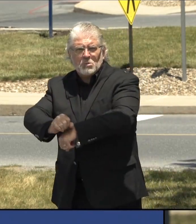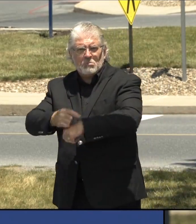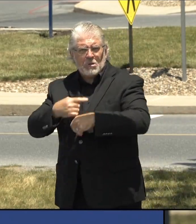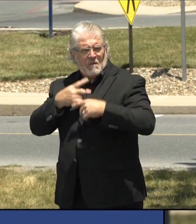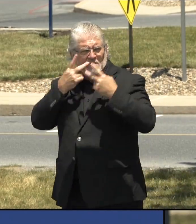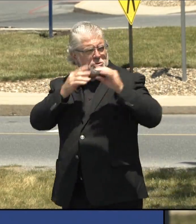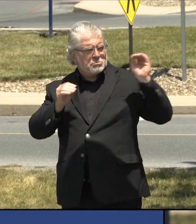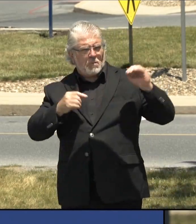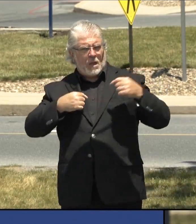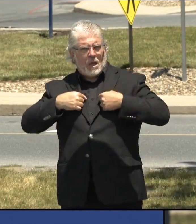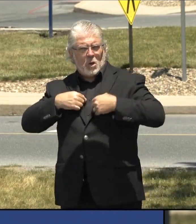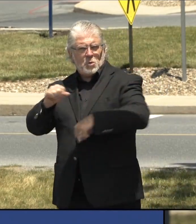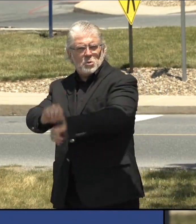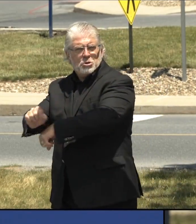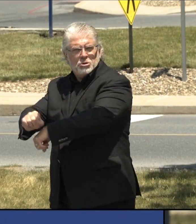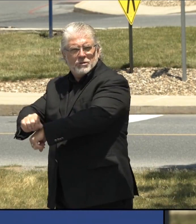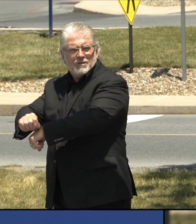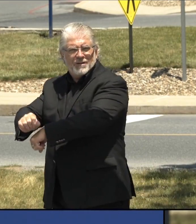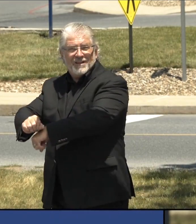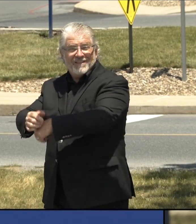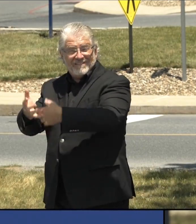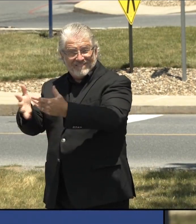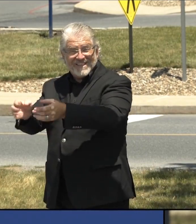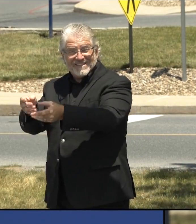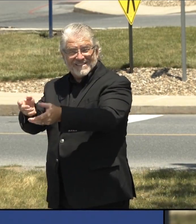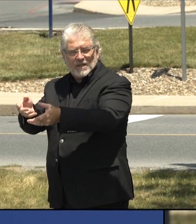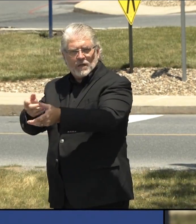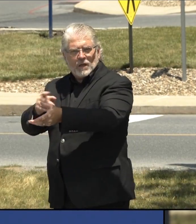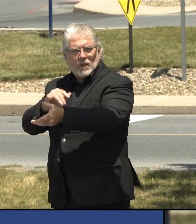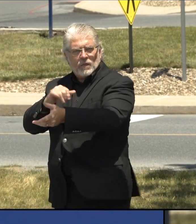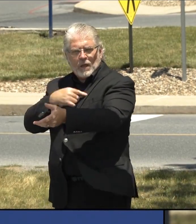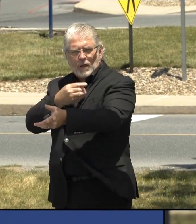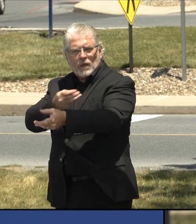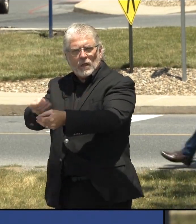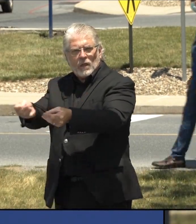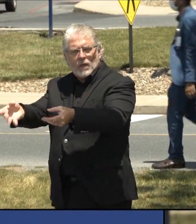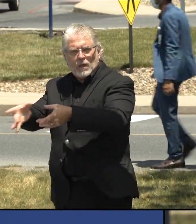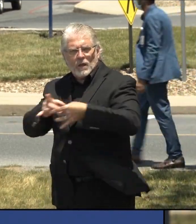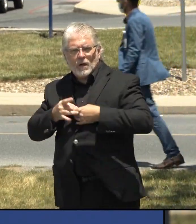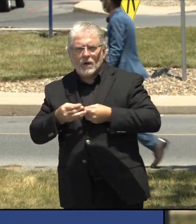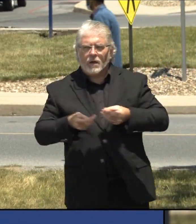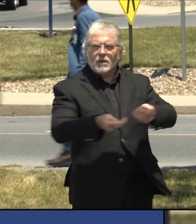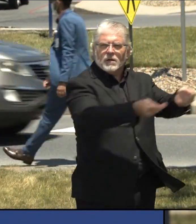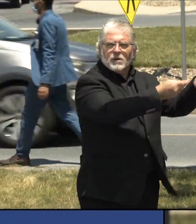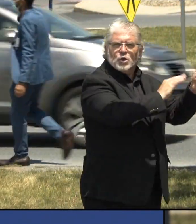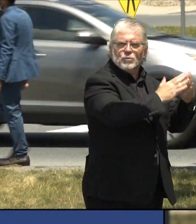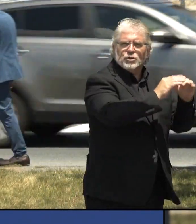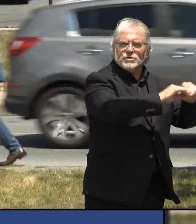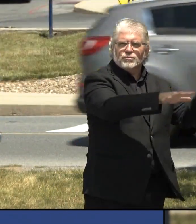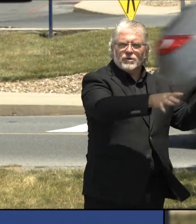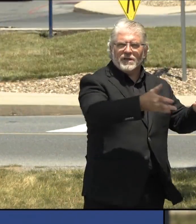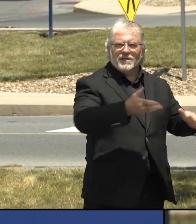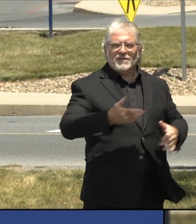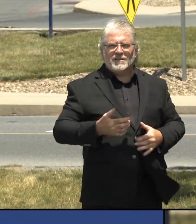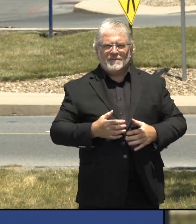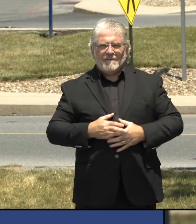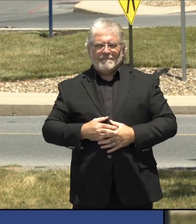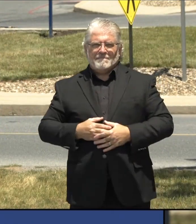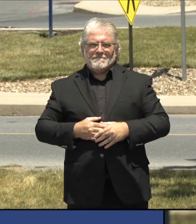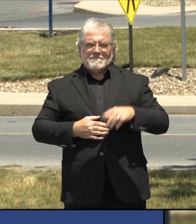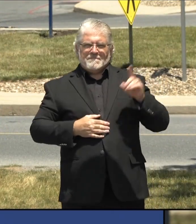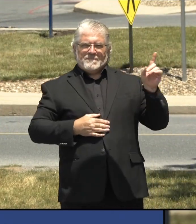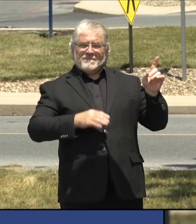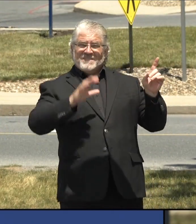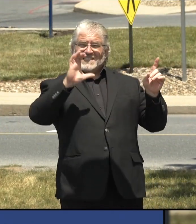the policy that you're talking about. Um, so there was a, um, co guidance from the, from CMS in, in